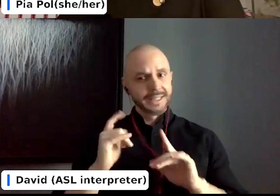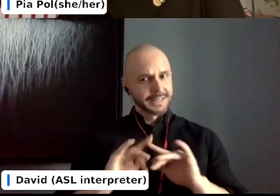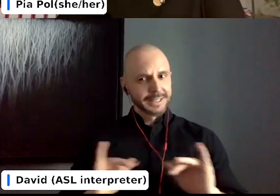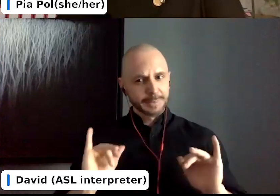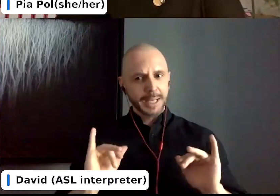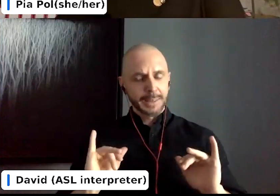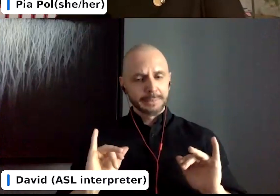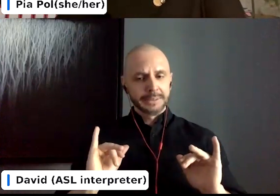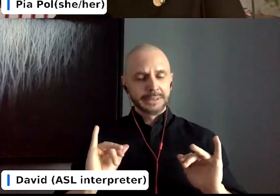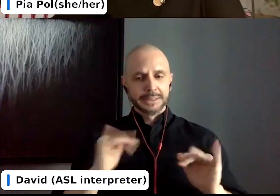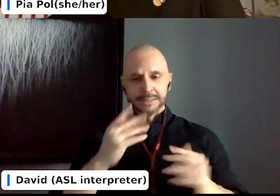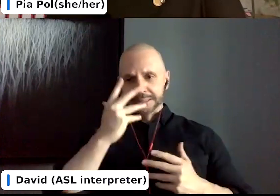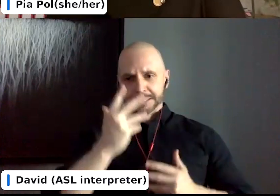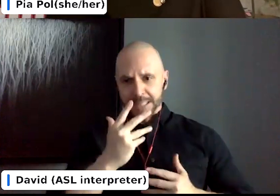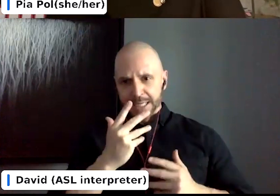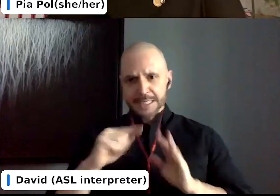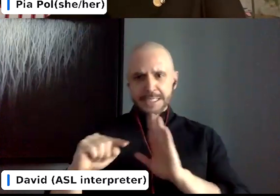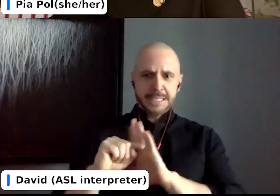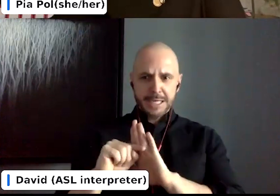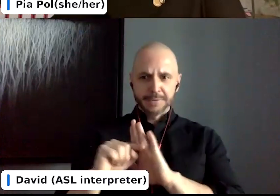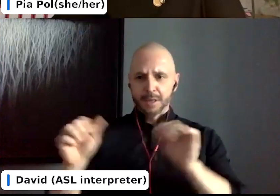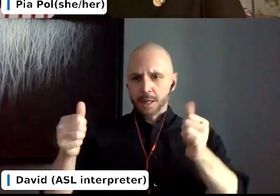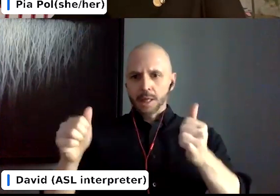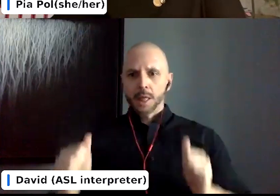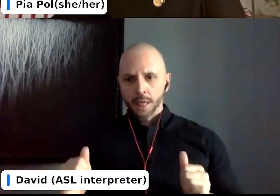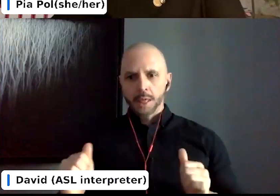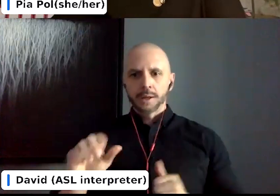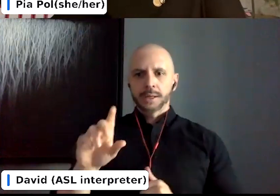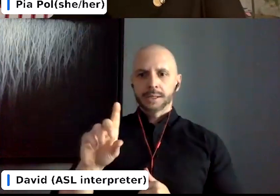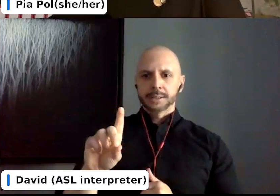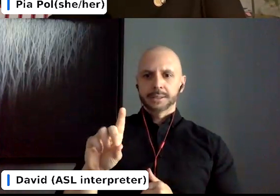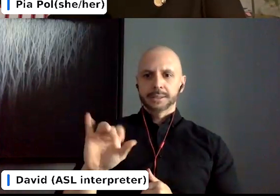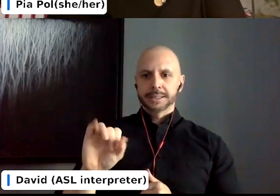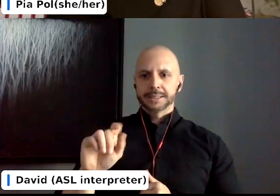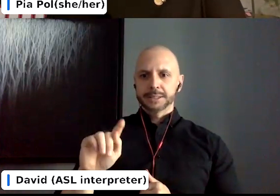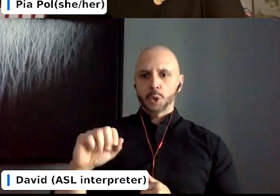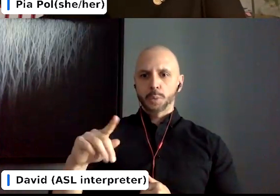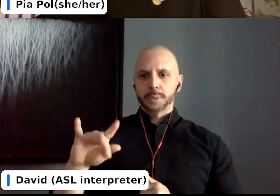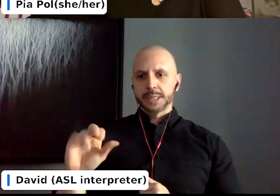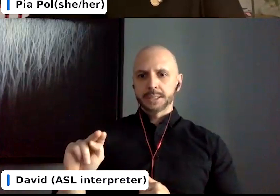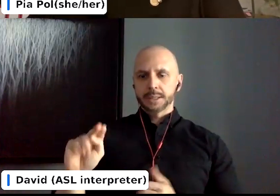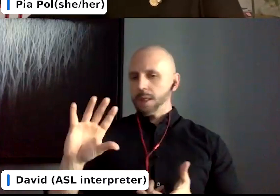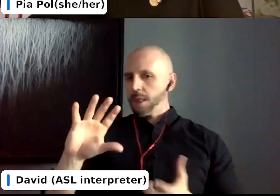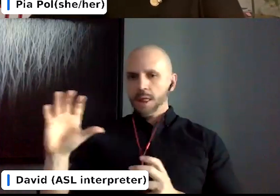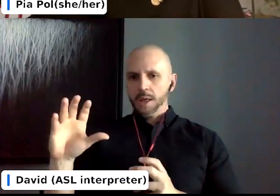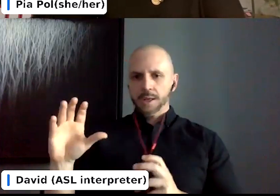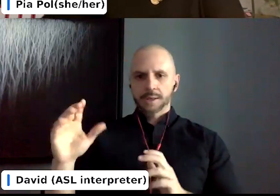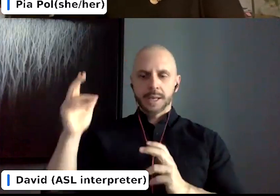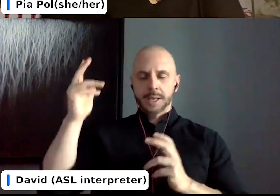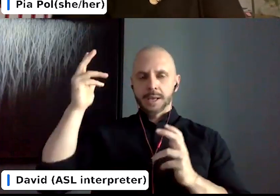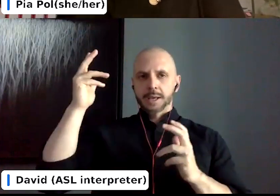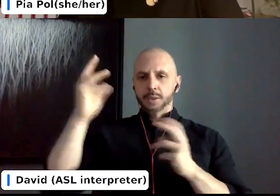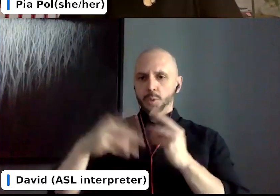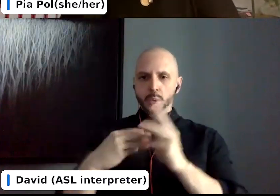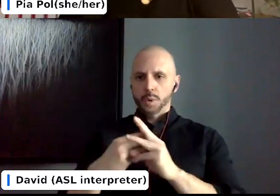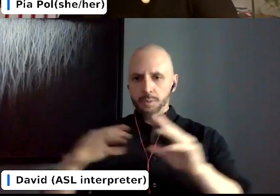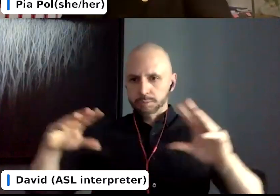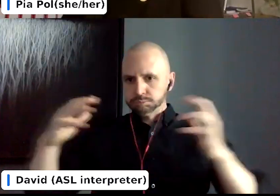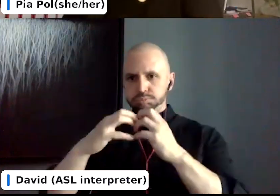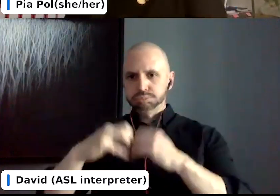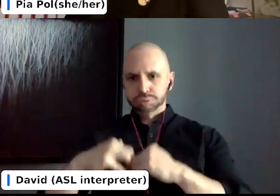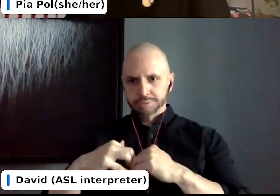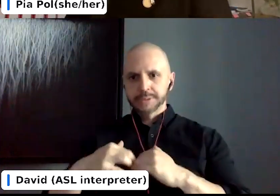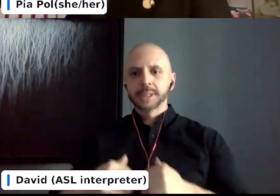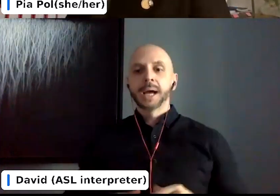very happy to, to see that it was categorized in the sci-fi, uh, section of the book, which I really loved. But,